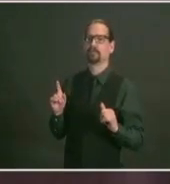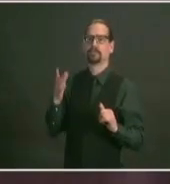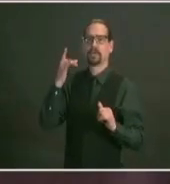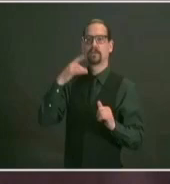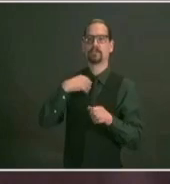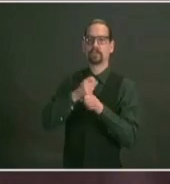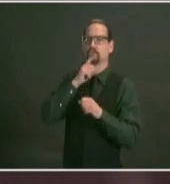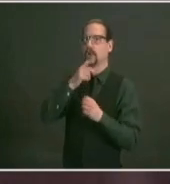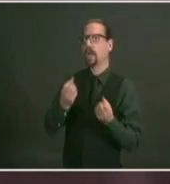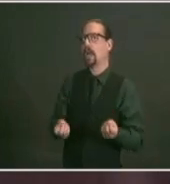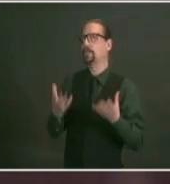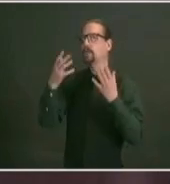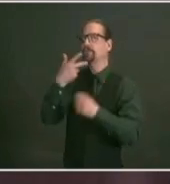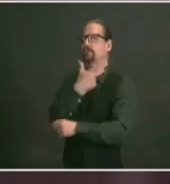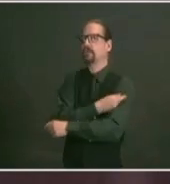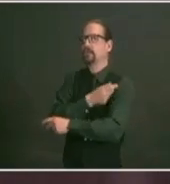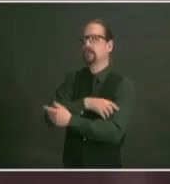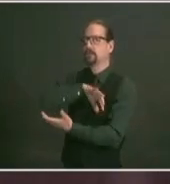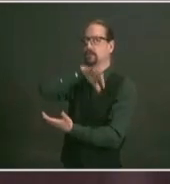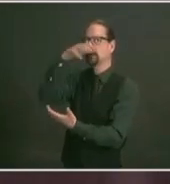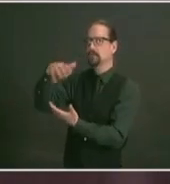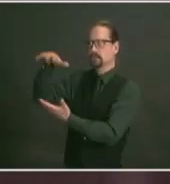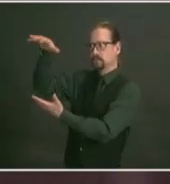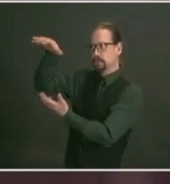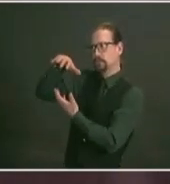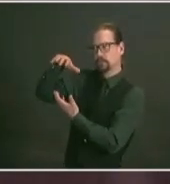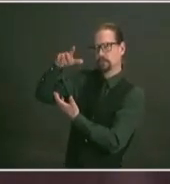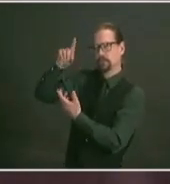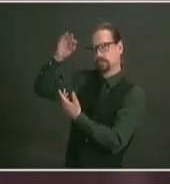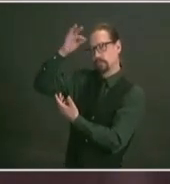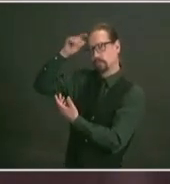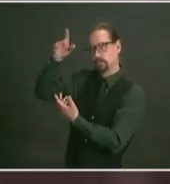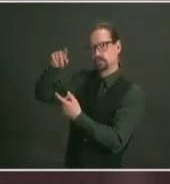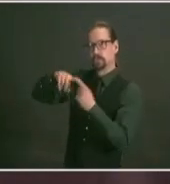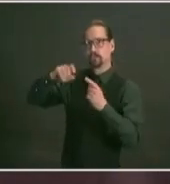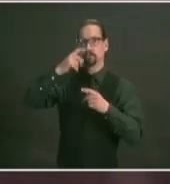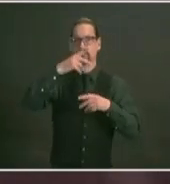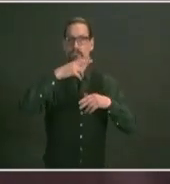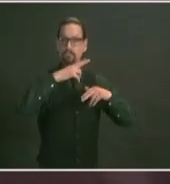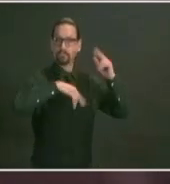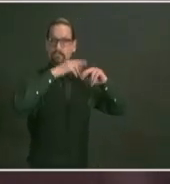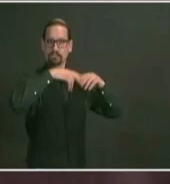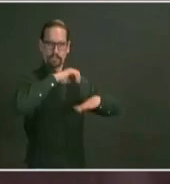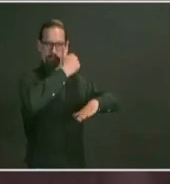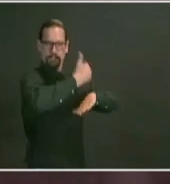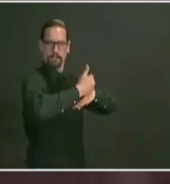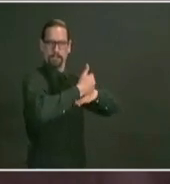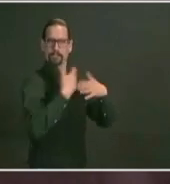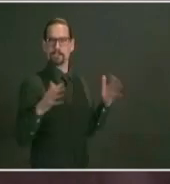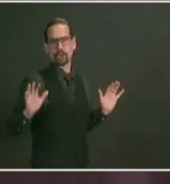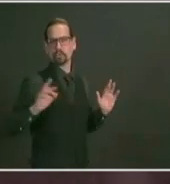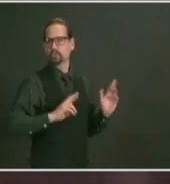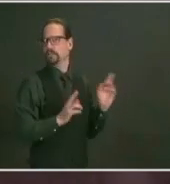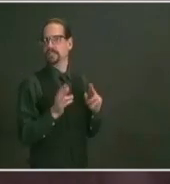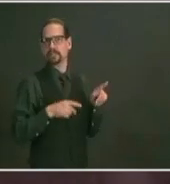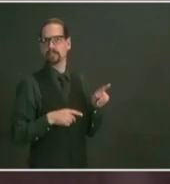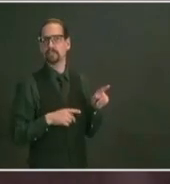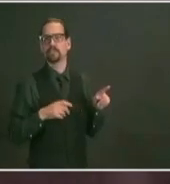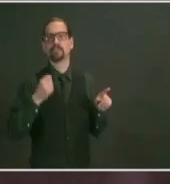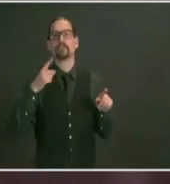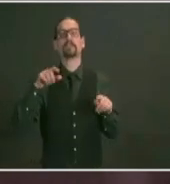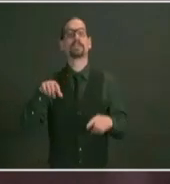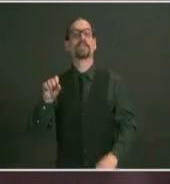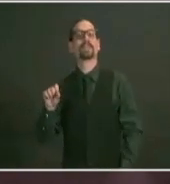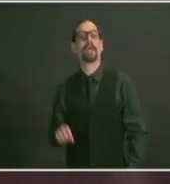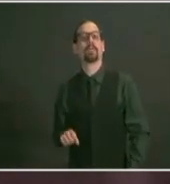state so that we can begin administering so the site itself remains on schedule and on track as far as south county we're